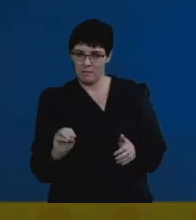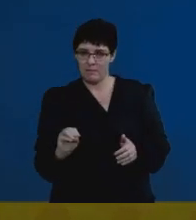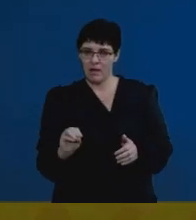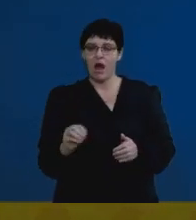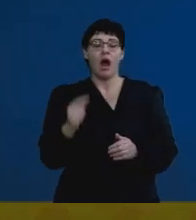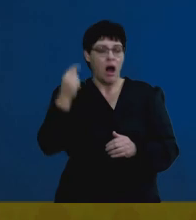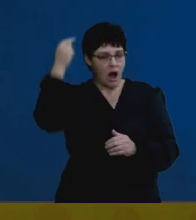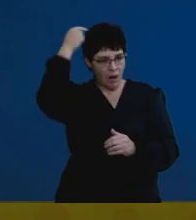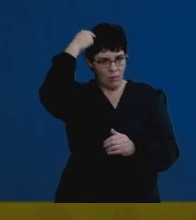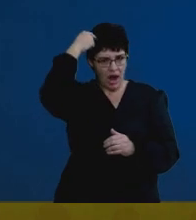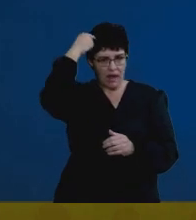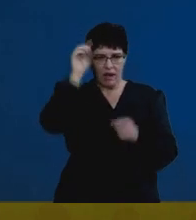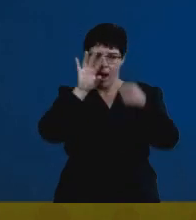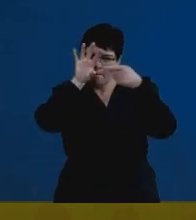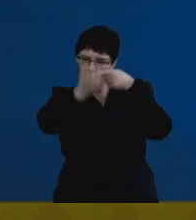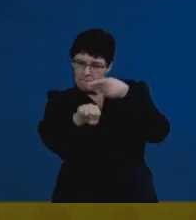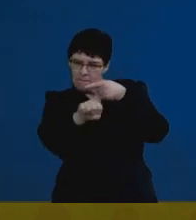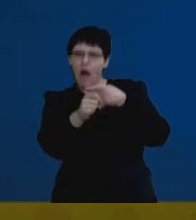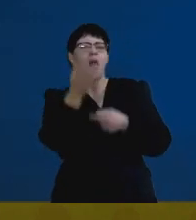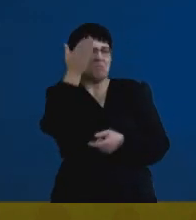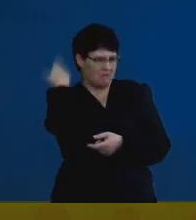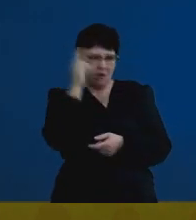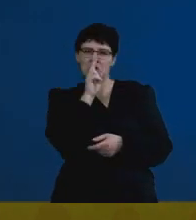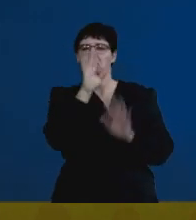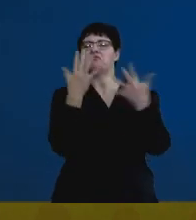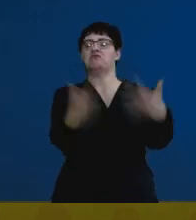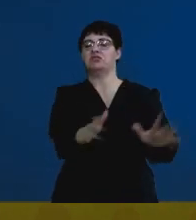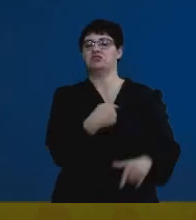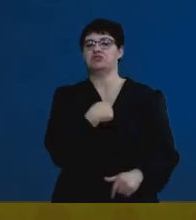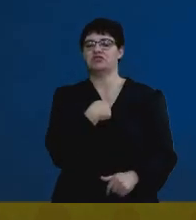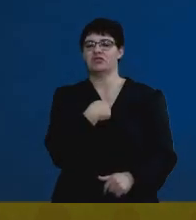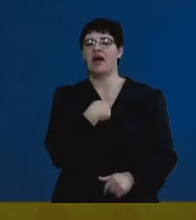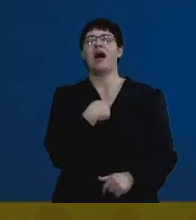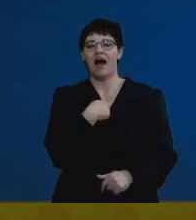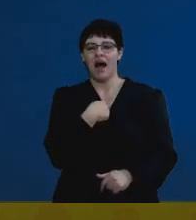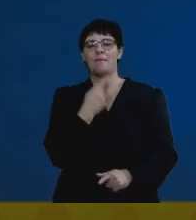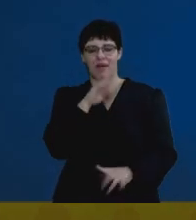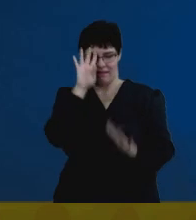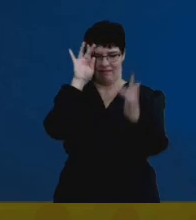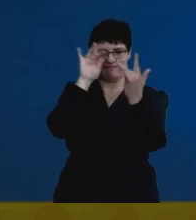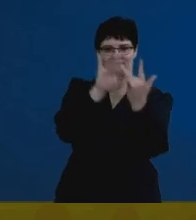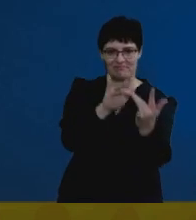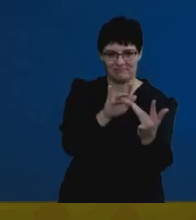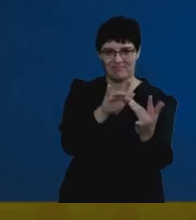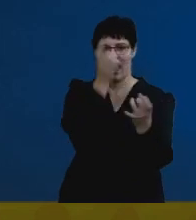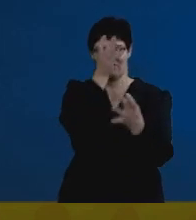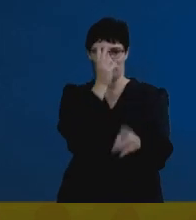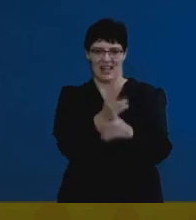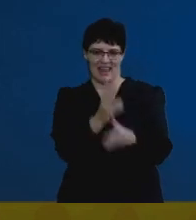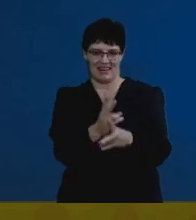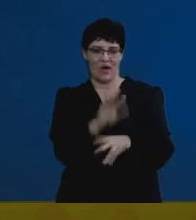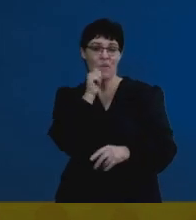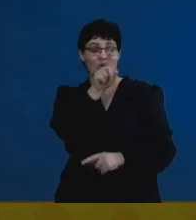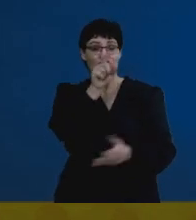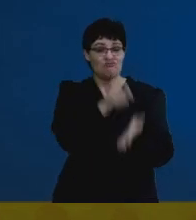recognition of that image in your brain. And that helps for you to be able to recollect that information when you're writing